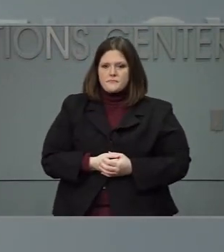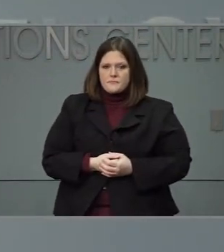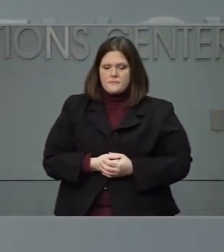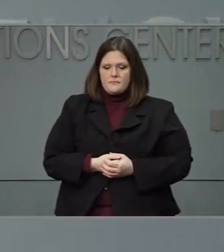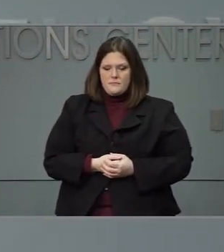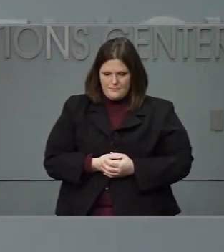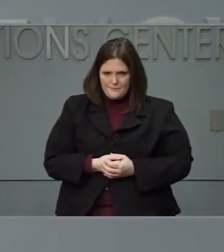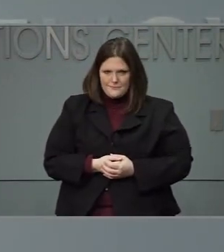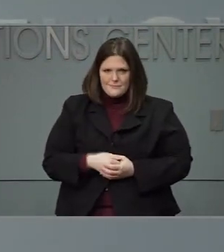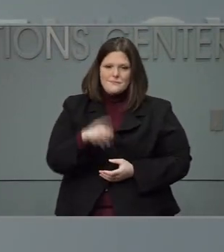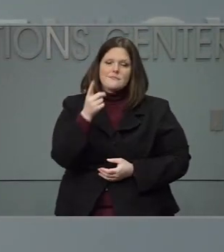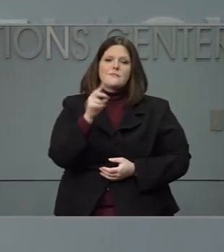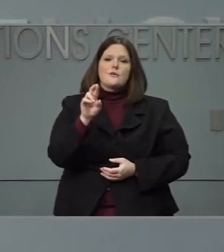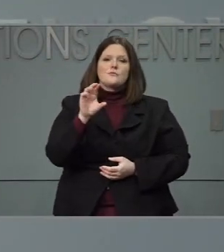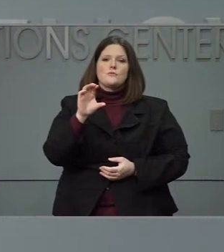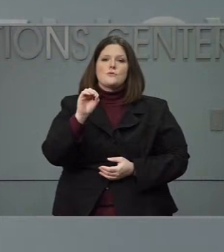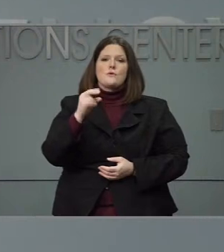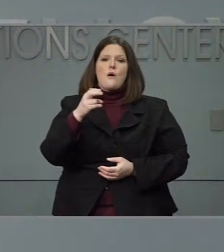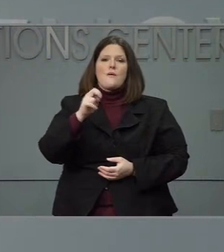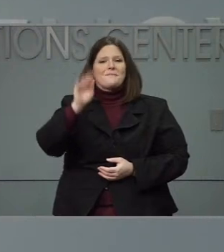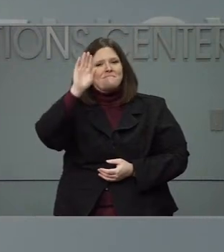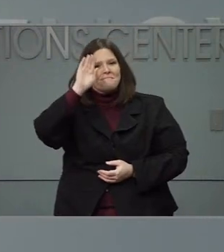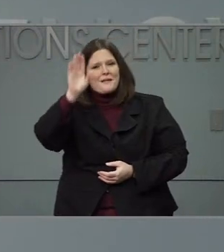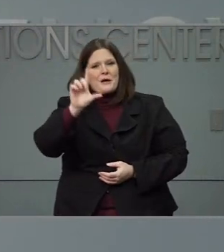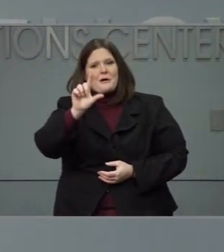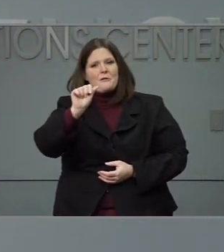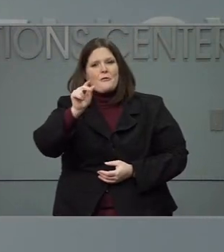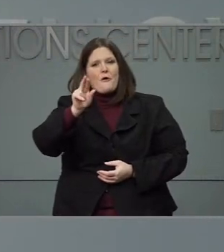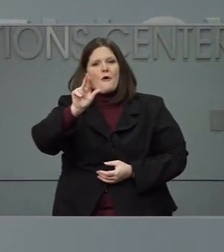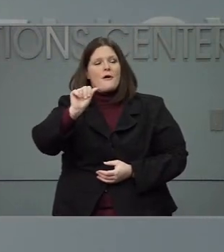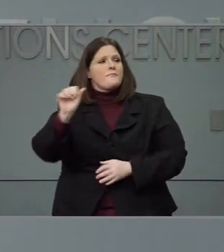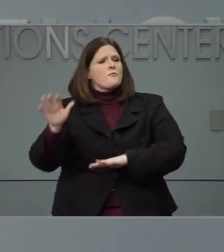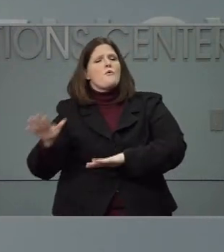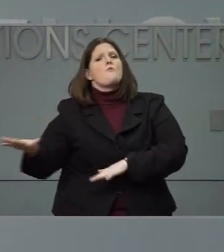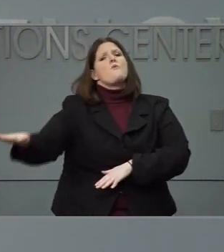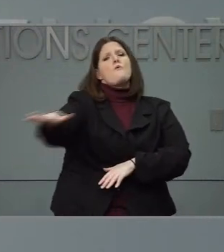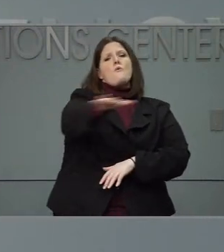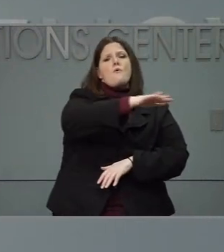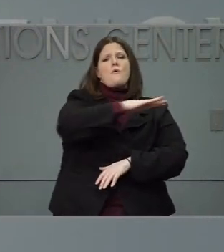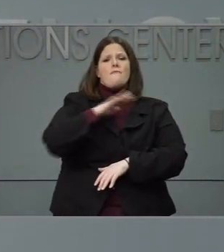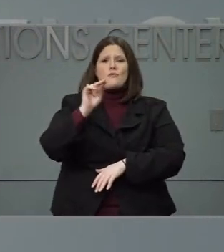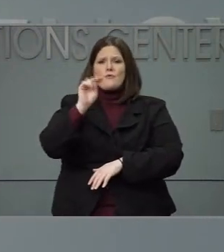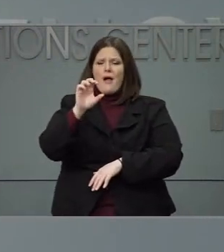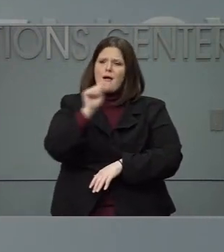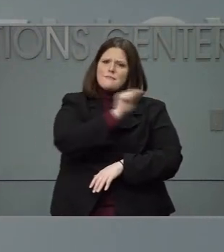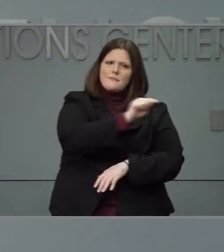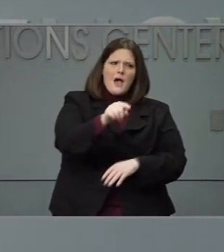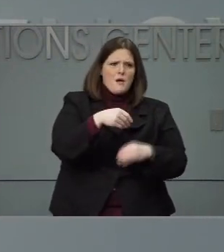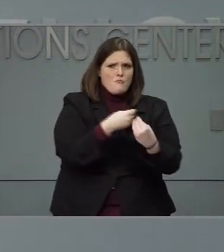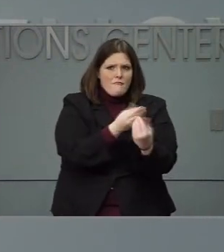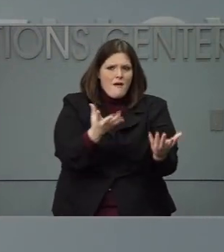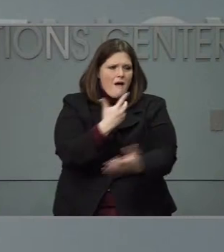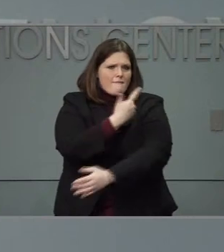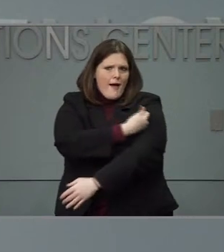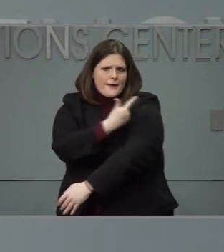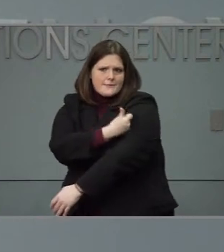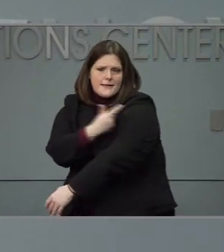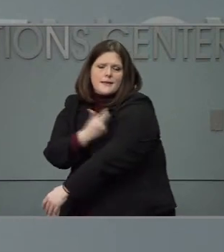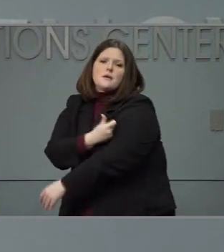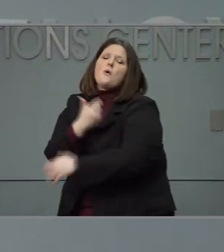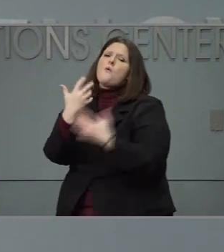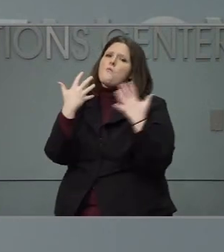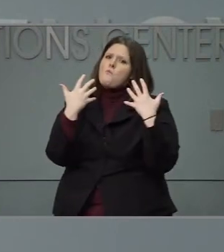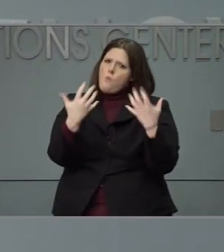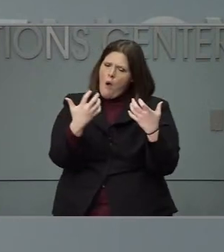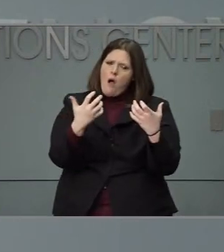Hi, Laura. I think everyone across the state that is working on vaccine administration wants to make sure we can get vaccine to